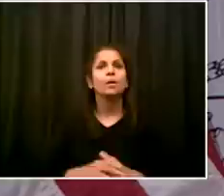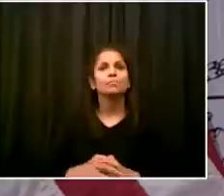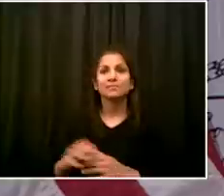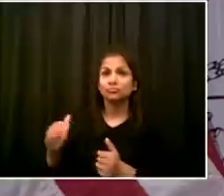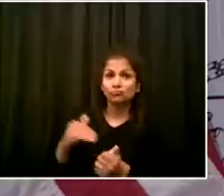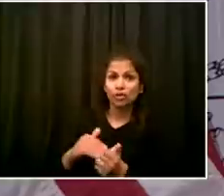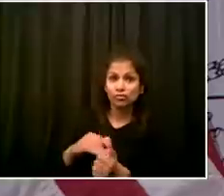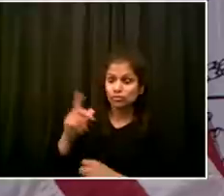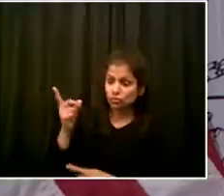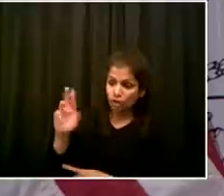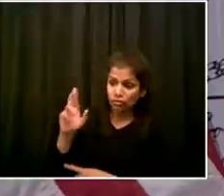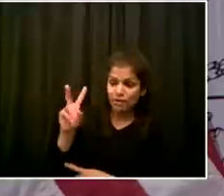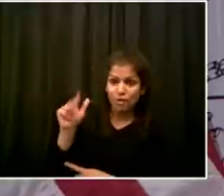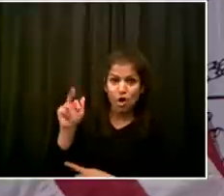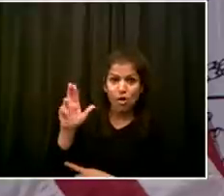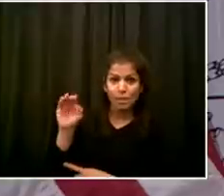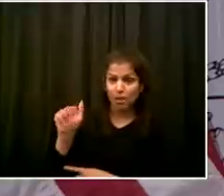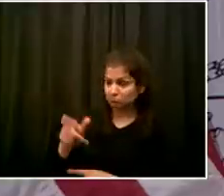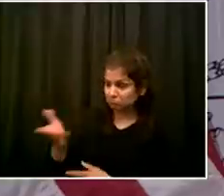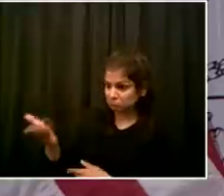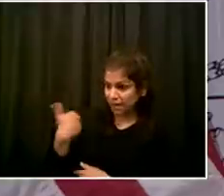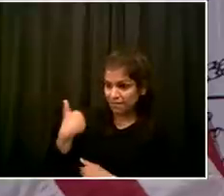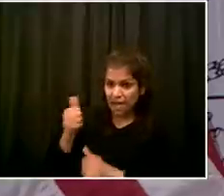blood donation question and the federal restrictions.